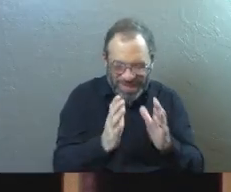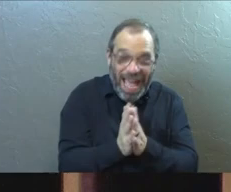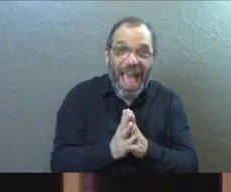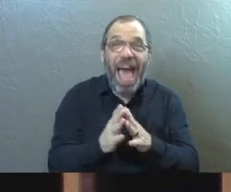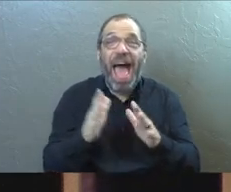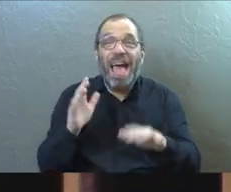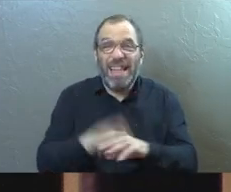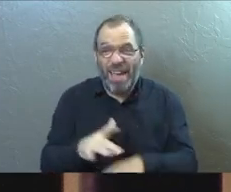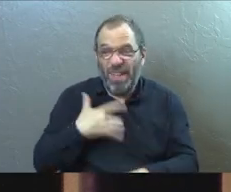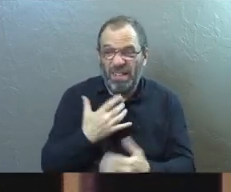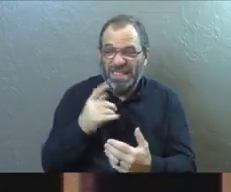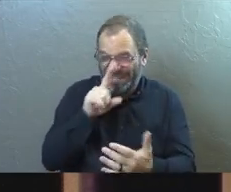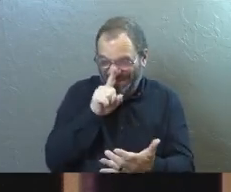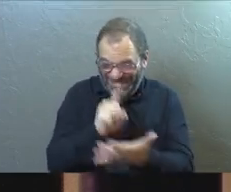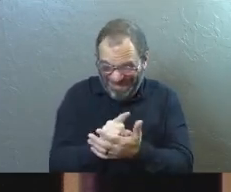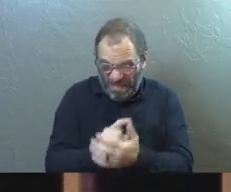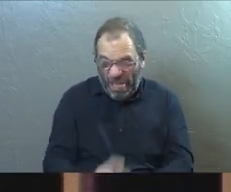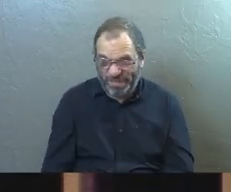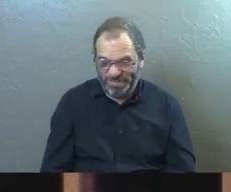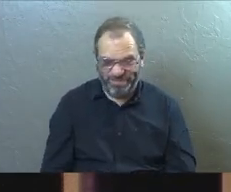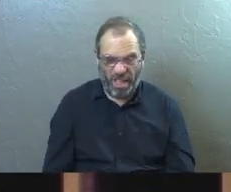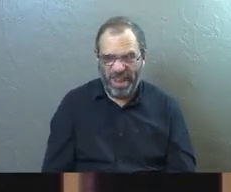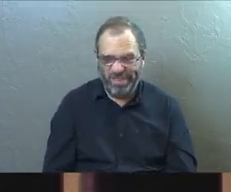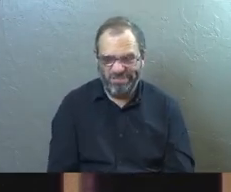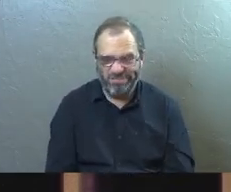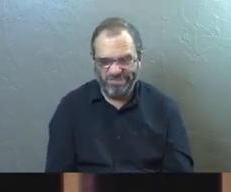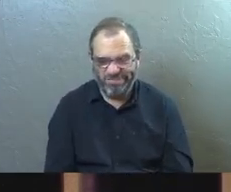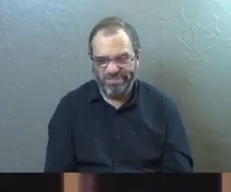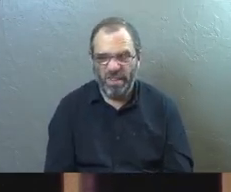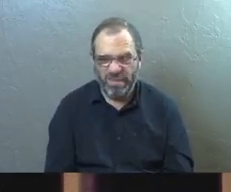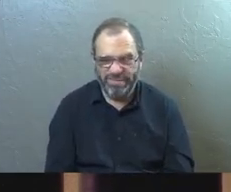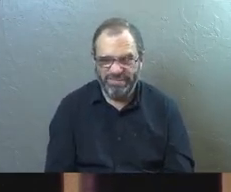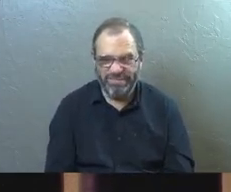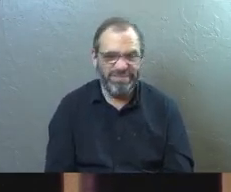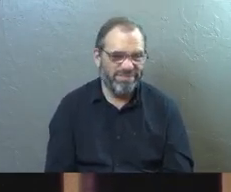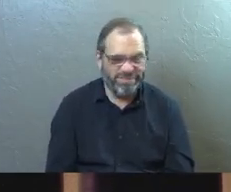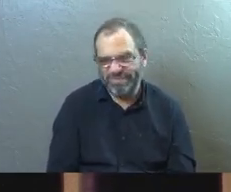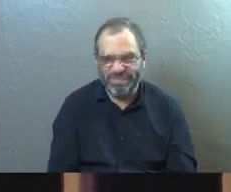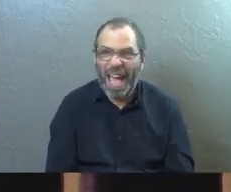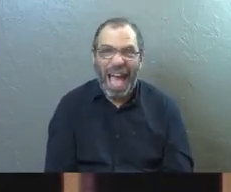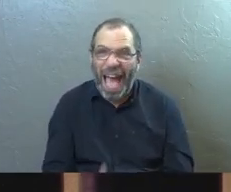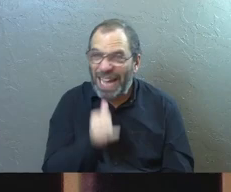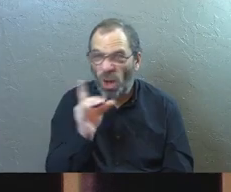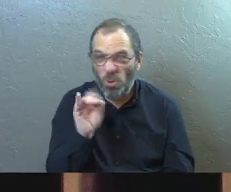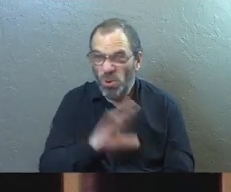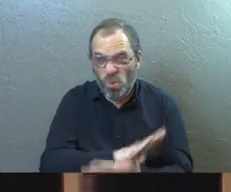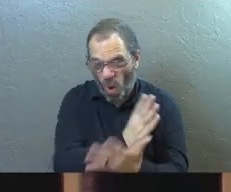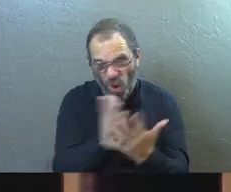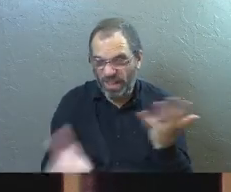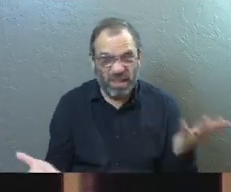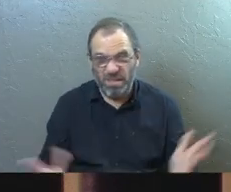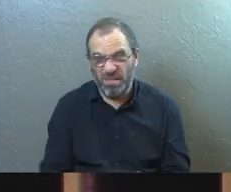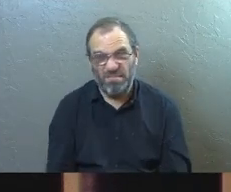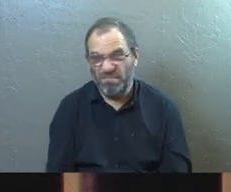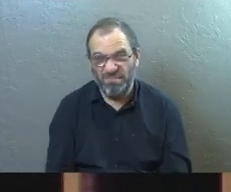And when I don't feel in love at all, I don't do all of the things